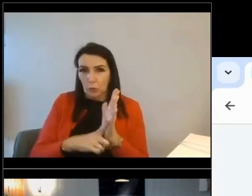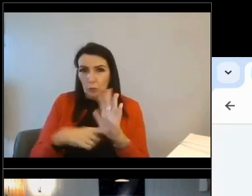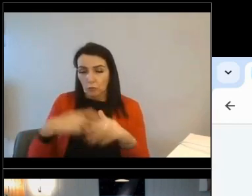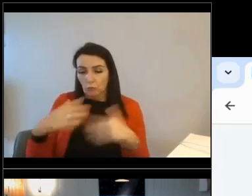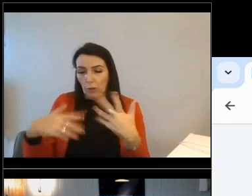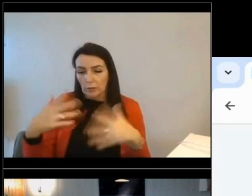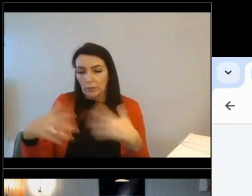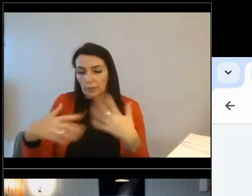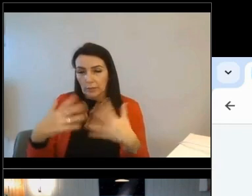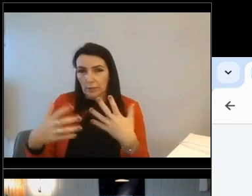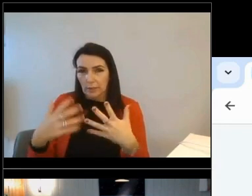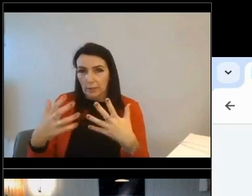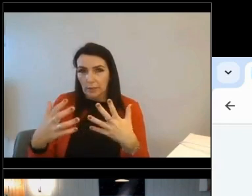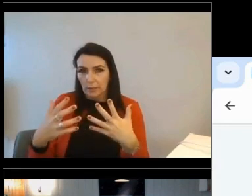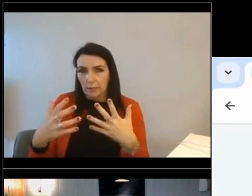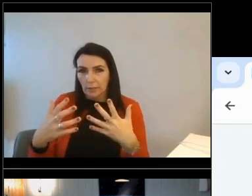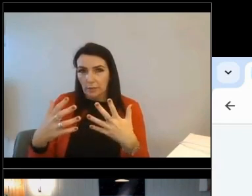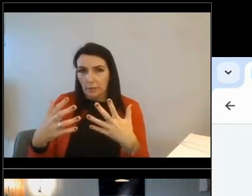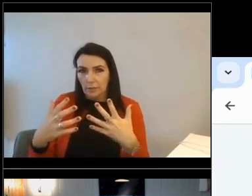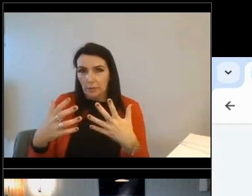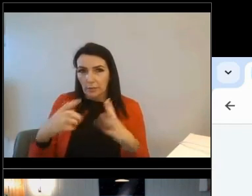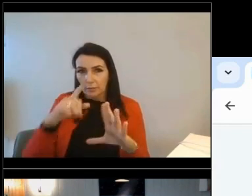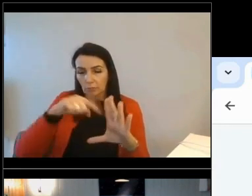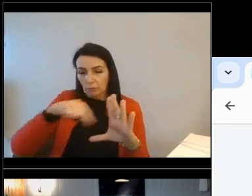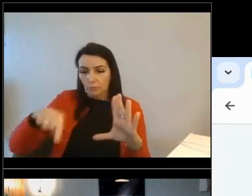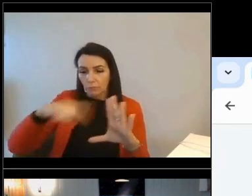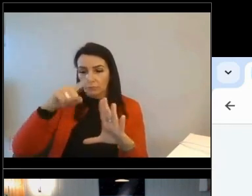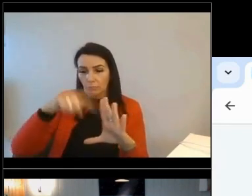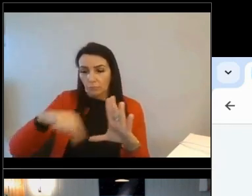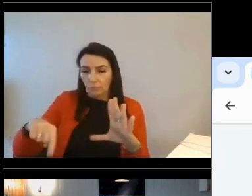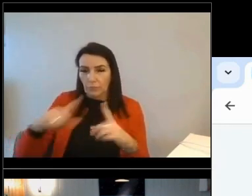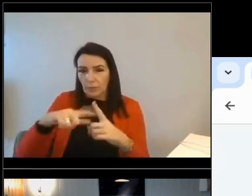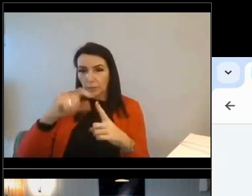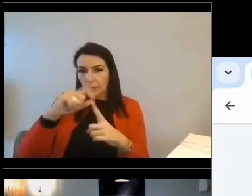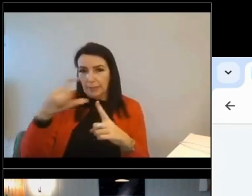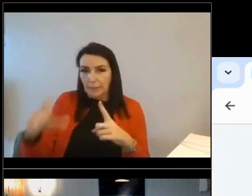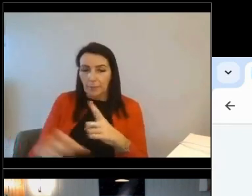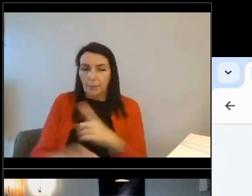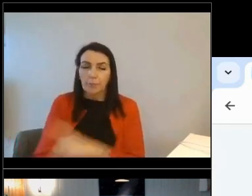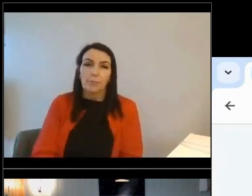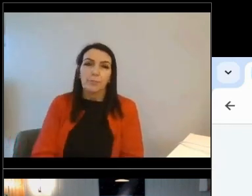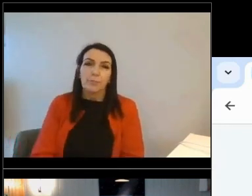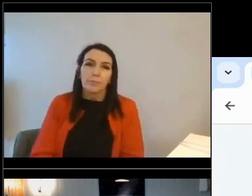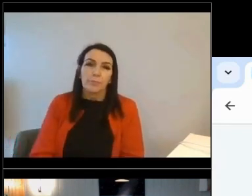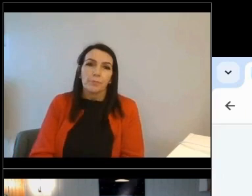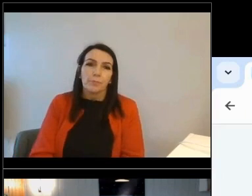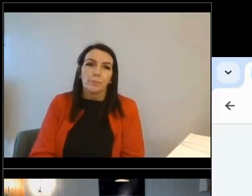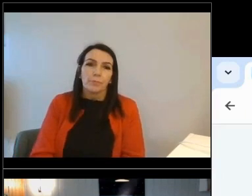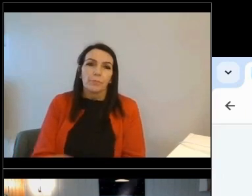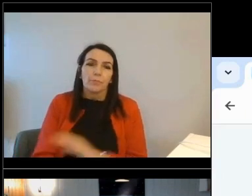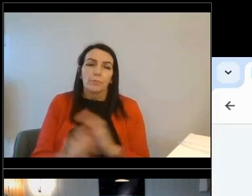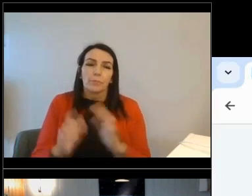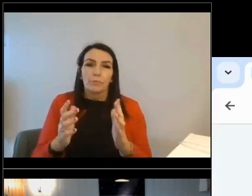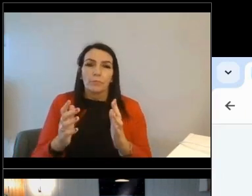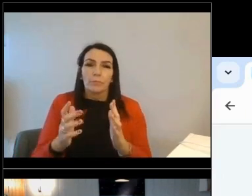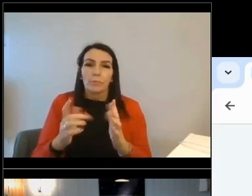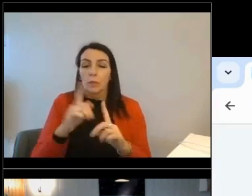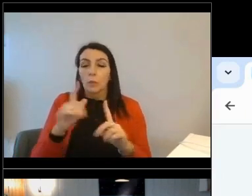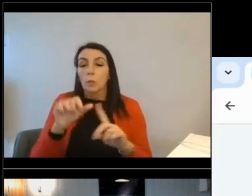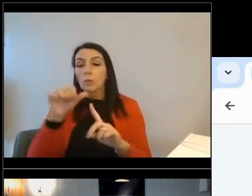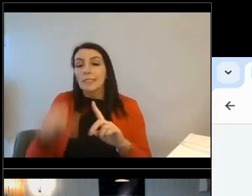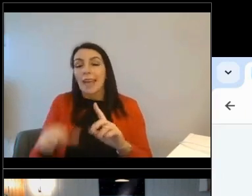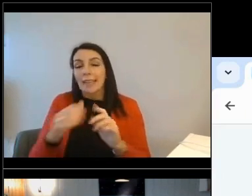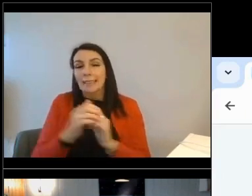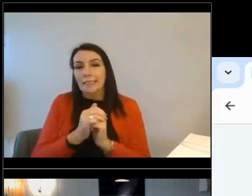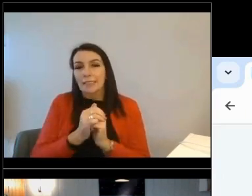great homes based upon everything we know about it. And then finally, it gives a bit of a prompt as to what comes next. So these, based